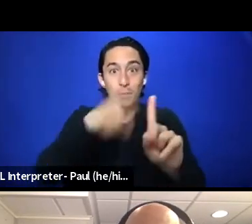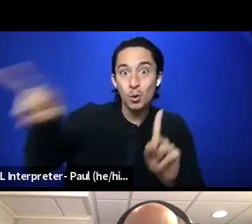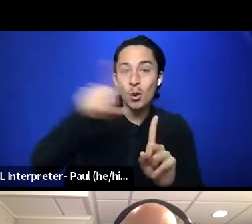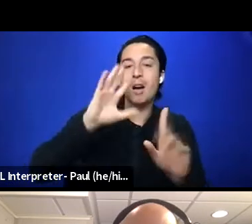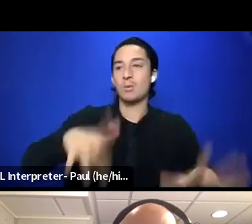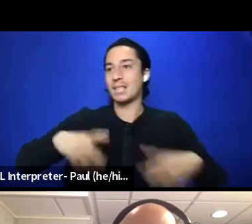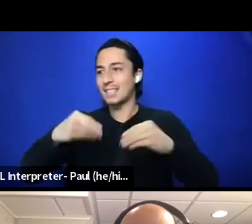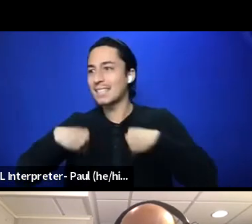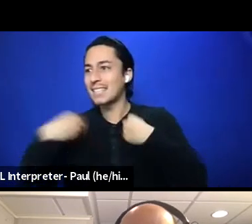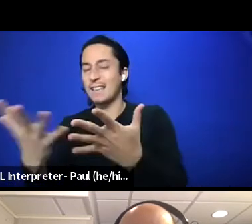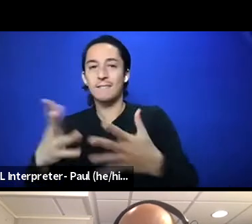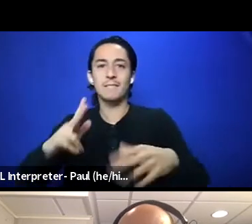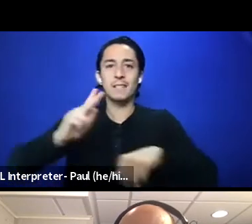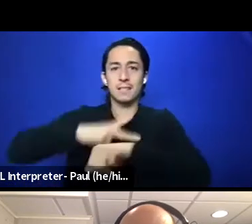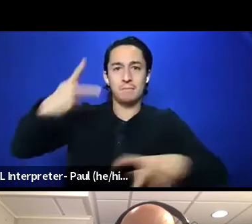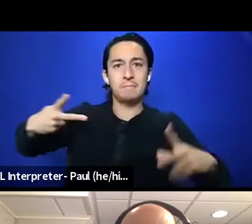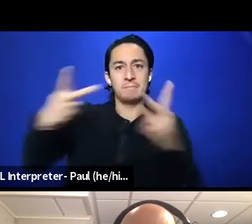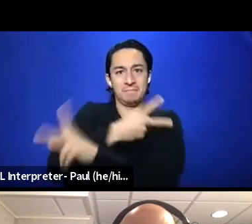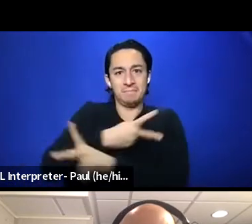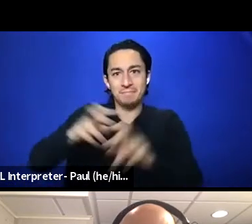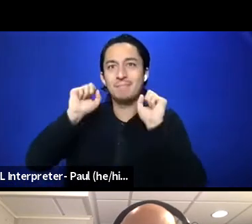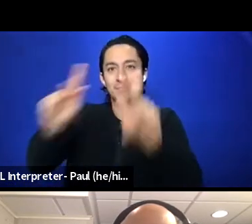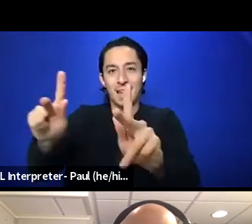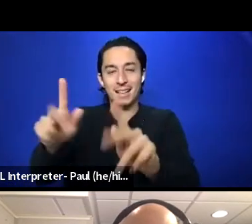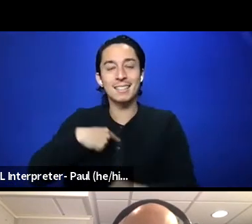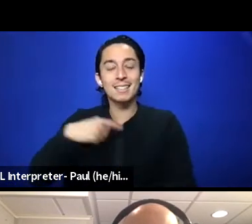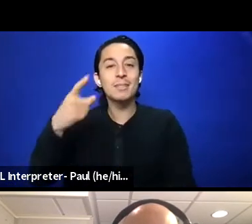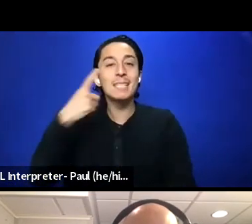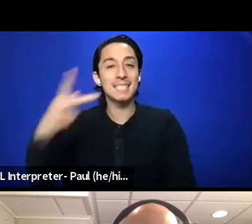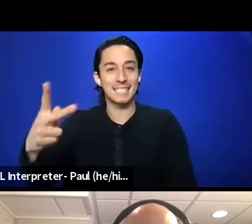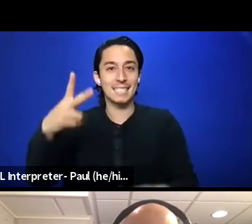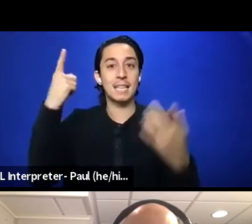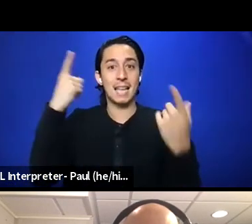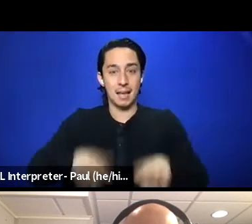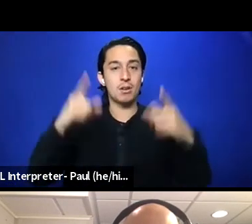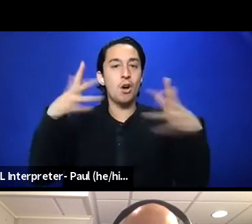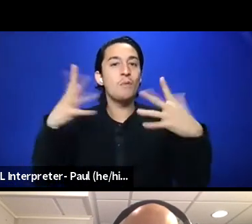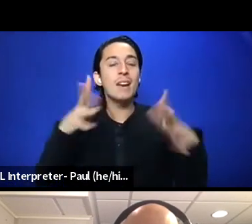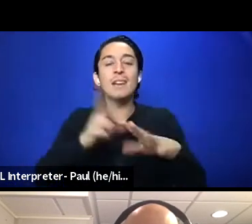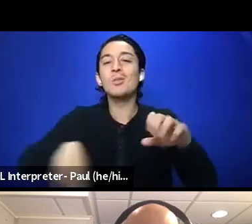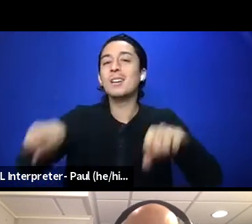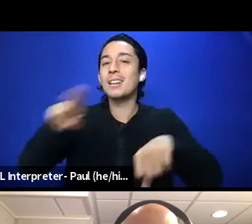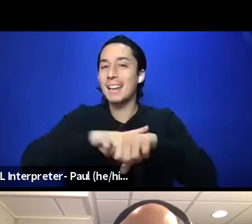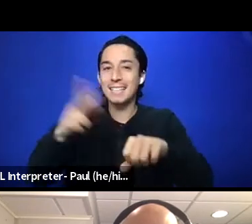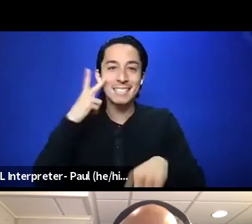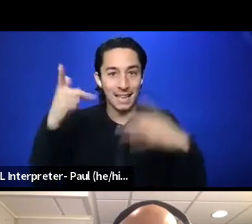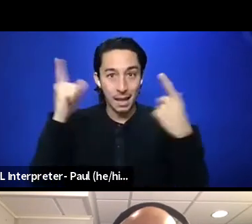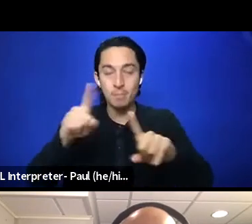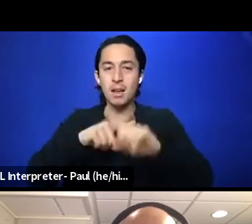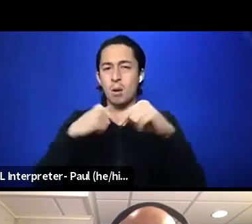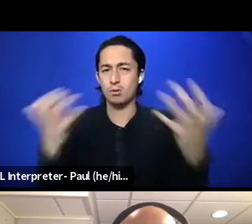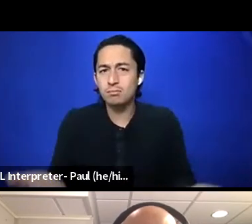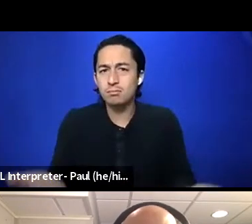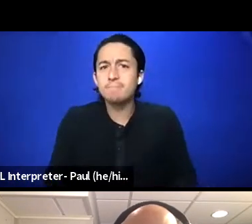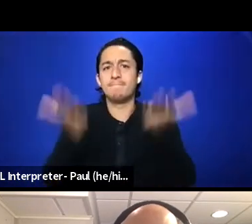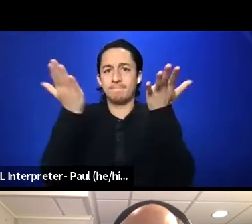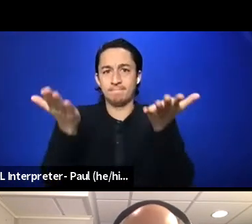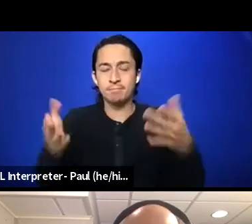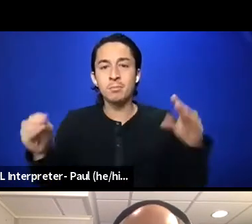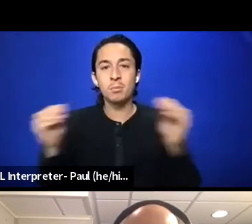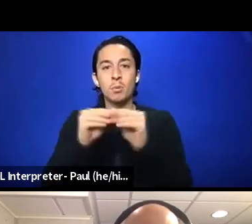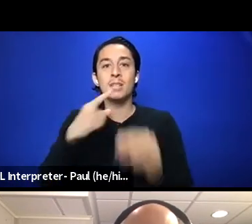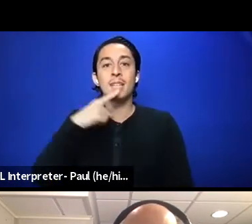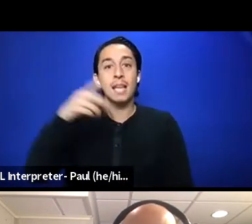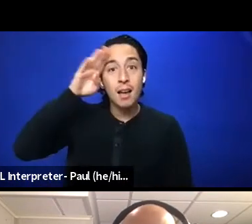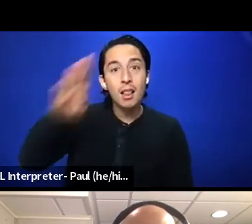you know, twofold. So I see it happening already organically, but I'm just gonna lift it up and amplify it and say, hello,